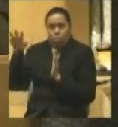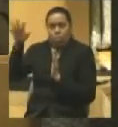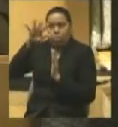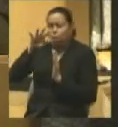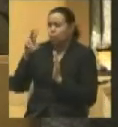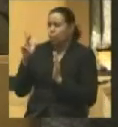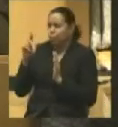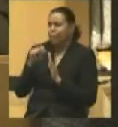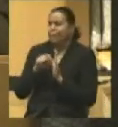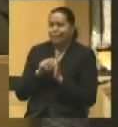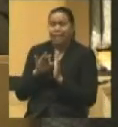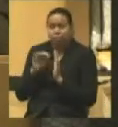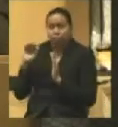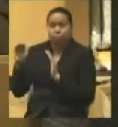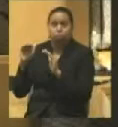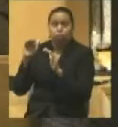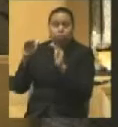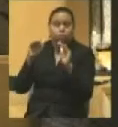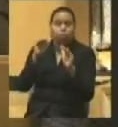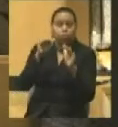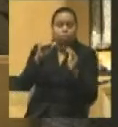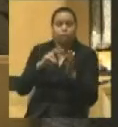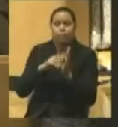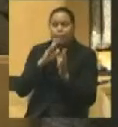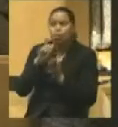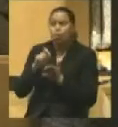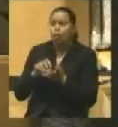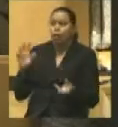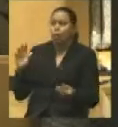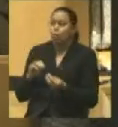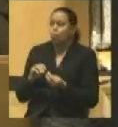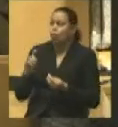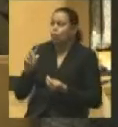of them, he would have written 138,000 words.